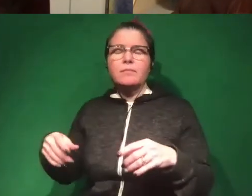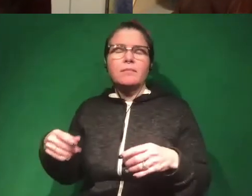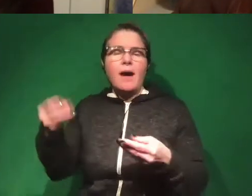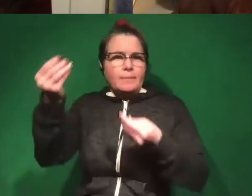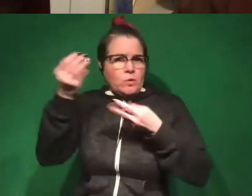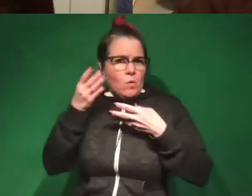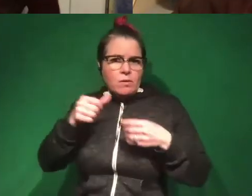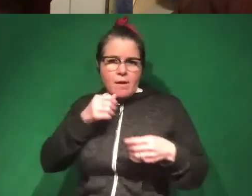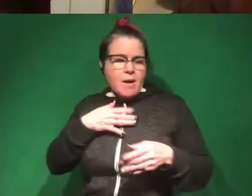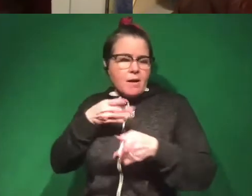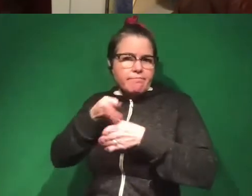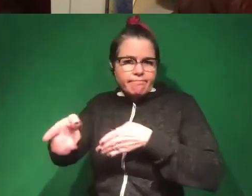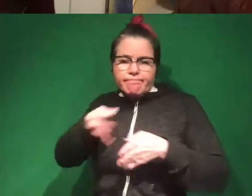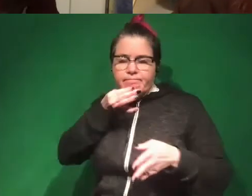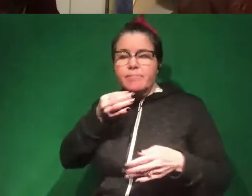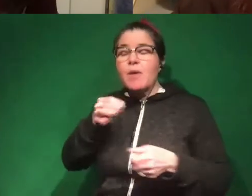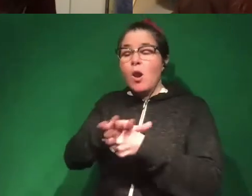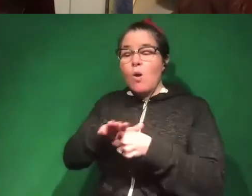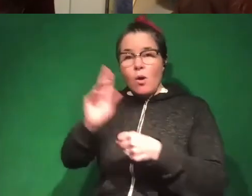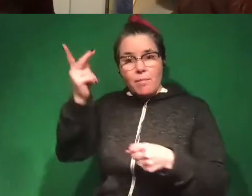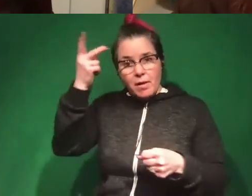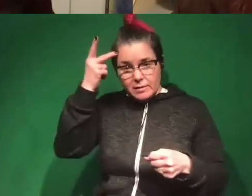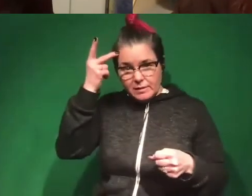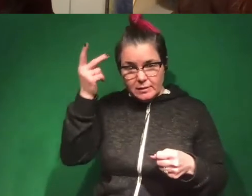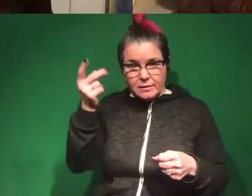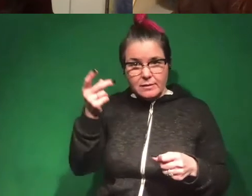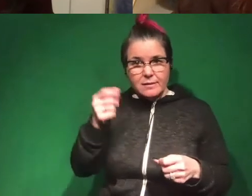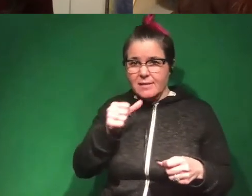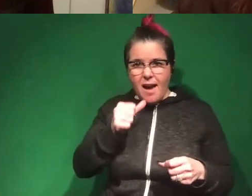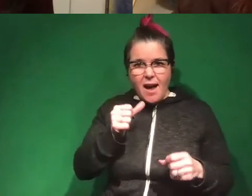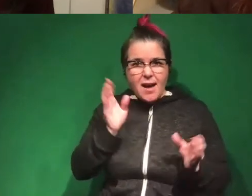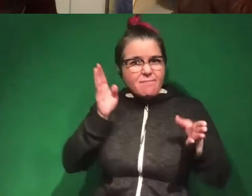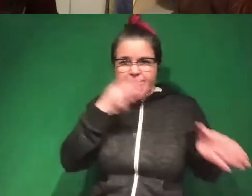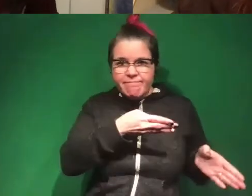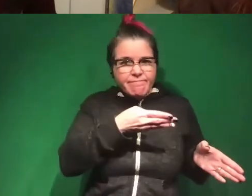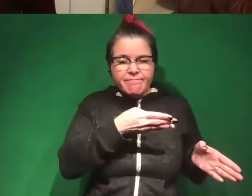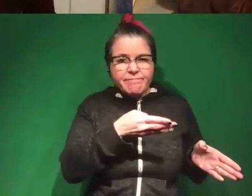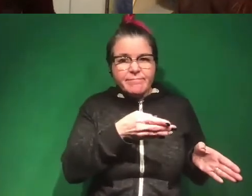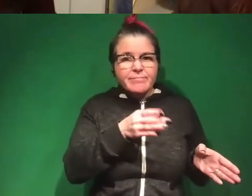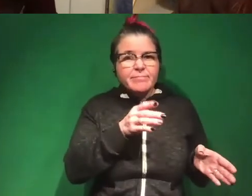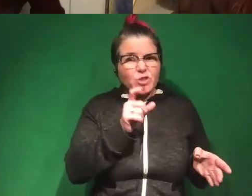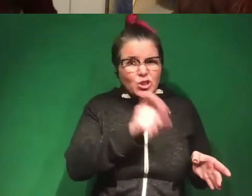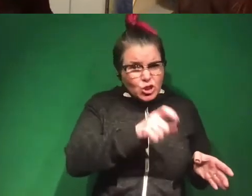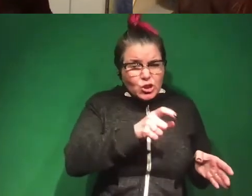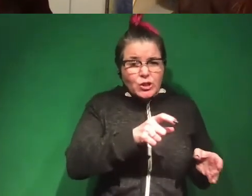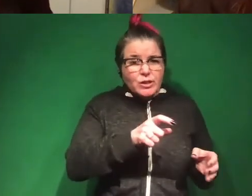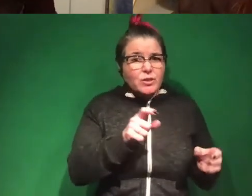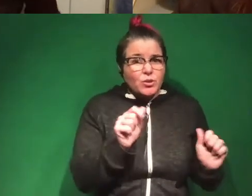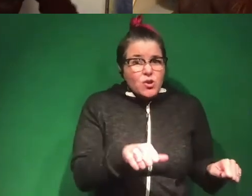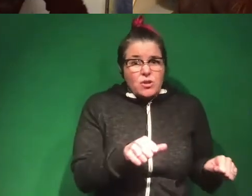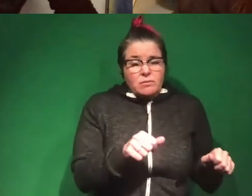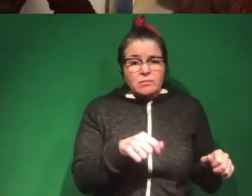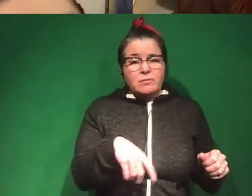expertise, but I am told that local politics are really not getting as much attention as they should or, or could, right.